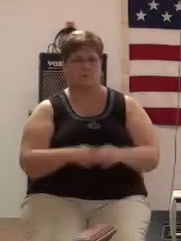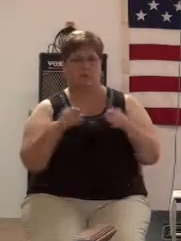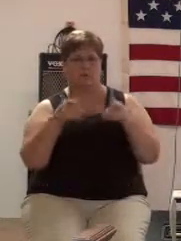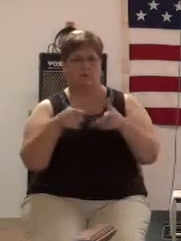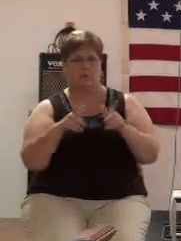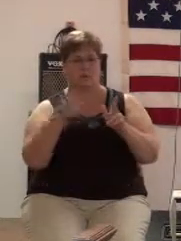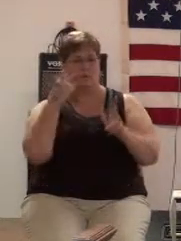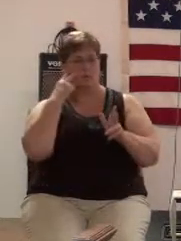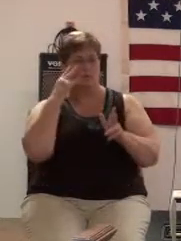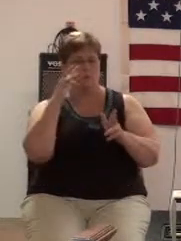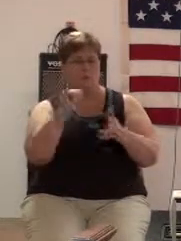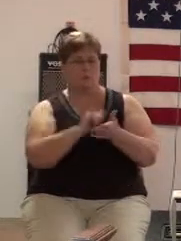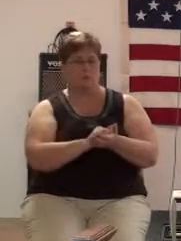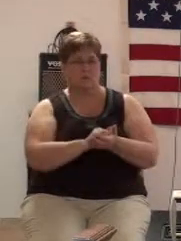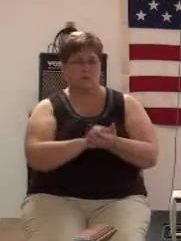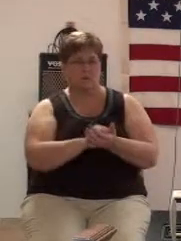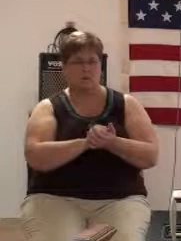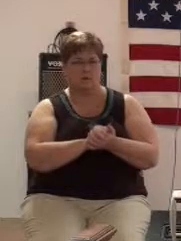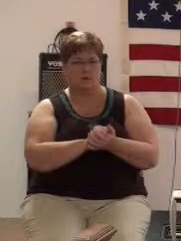see that.